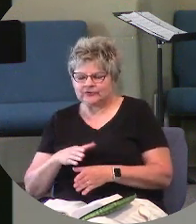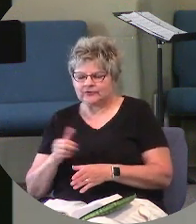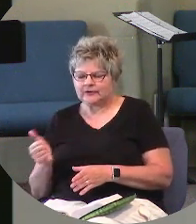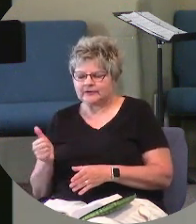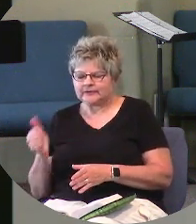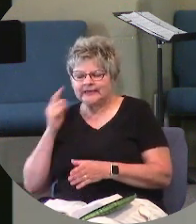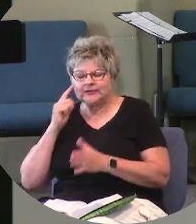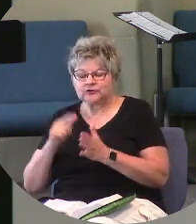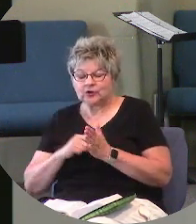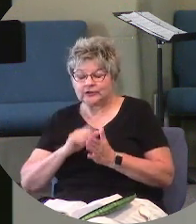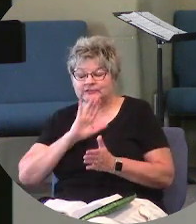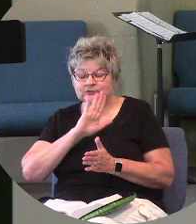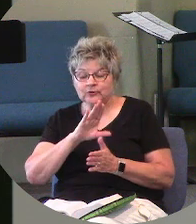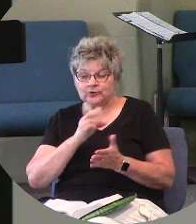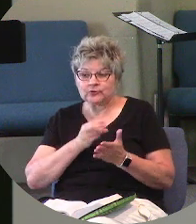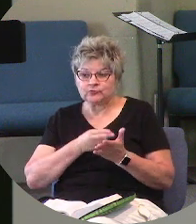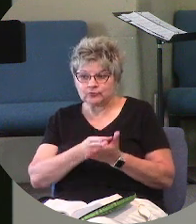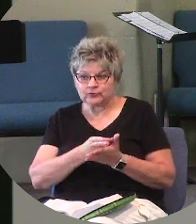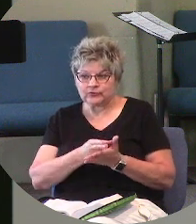her truth.